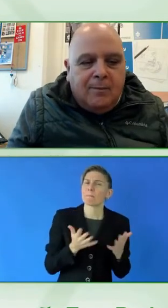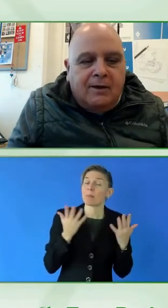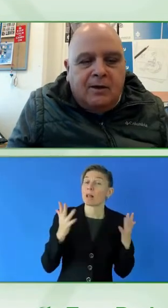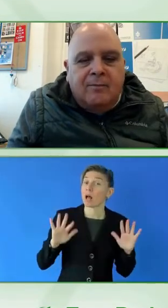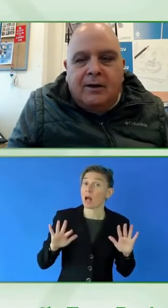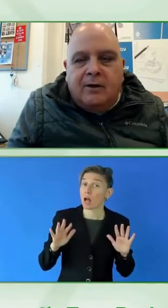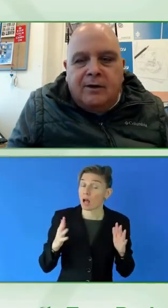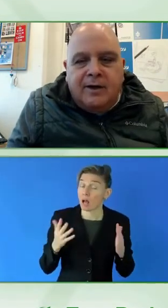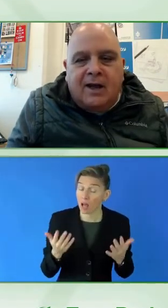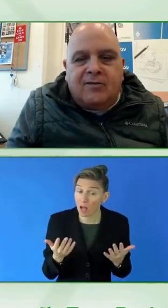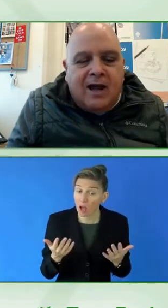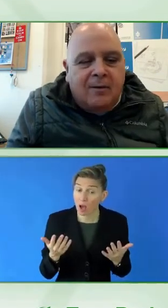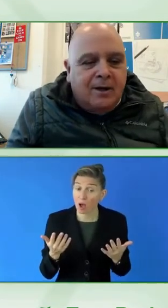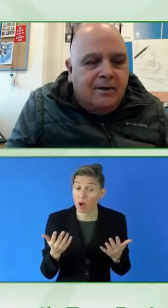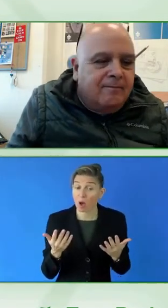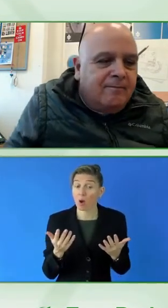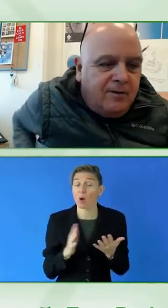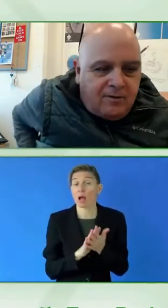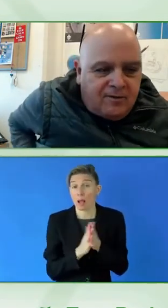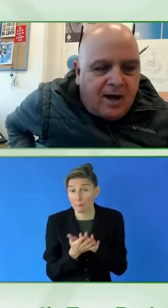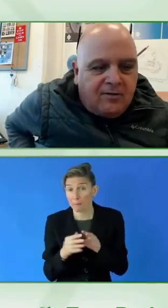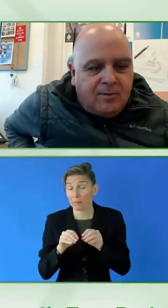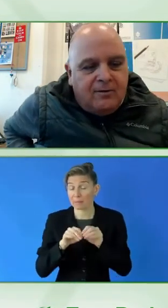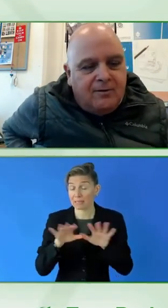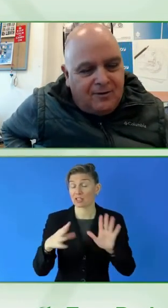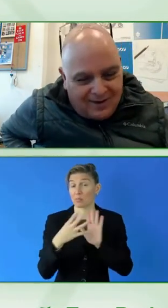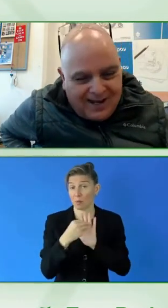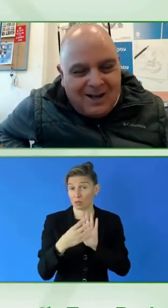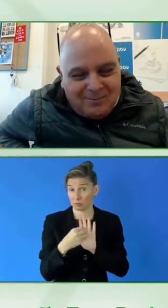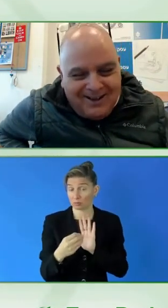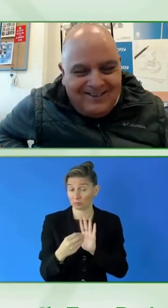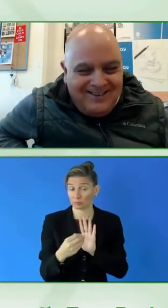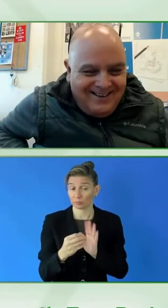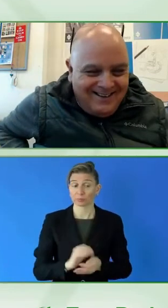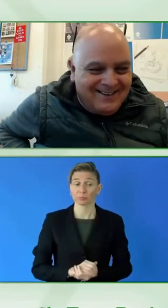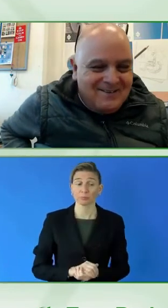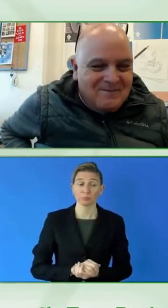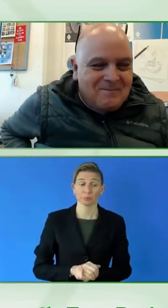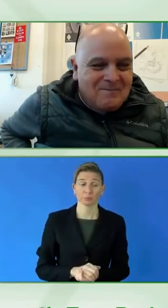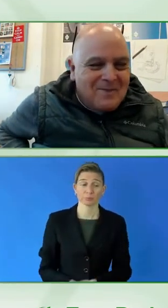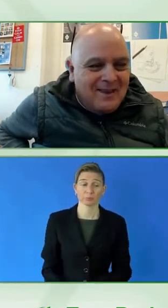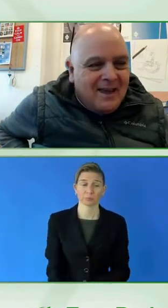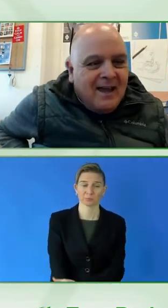implemented model. Next slide, please. Next please.